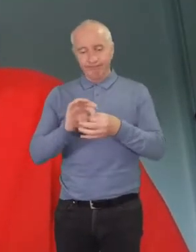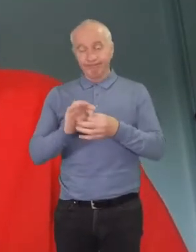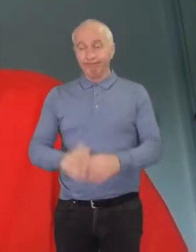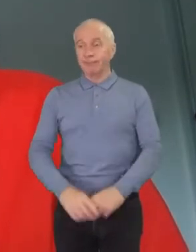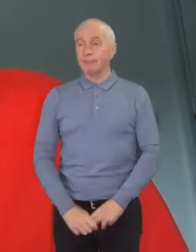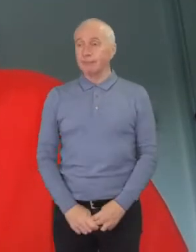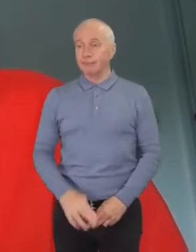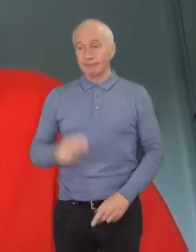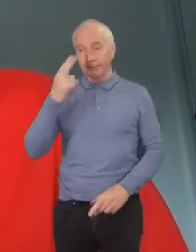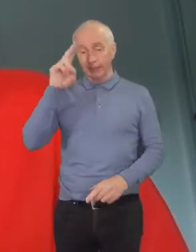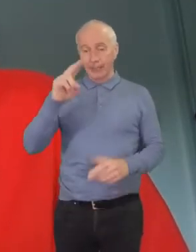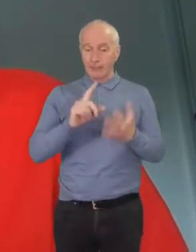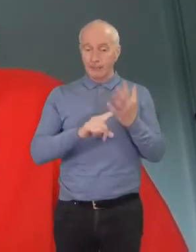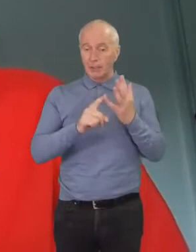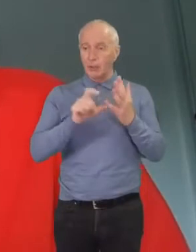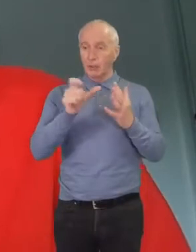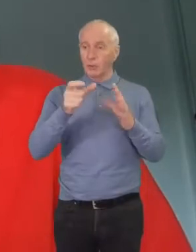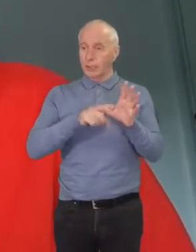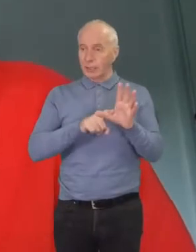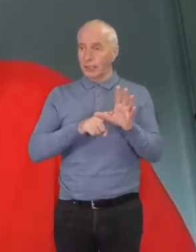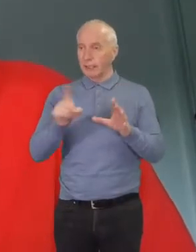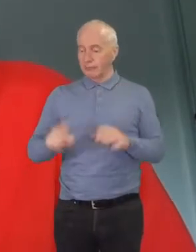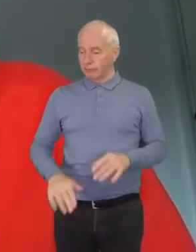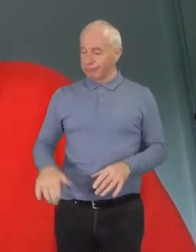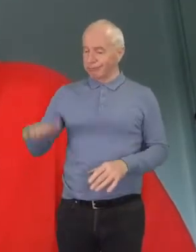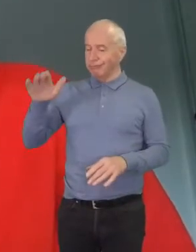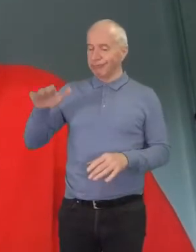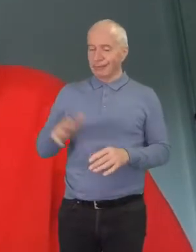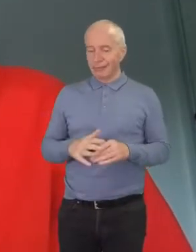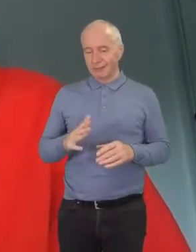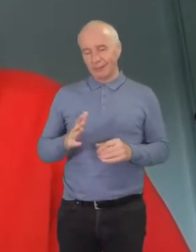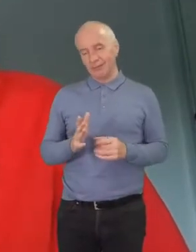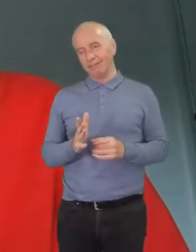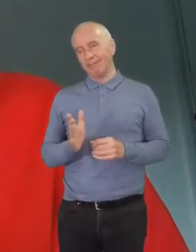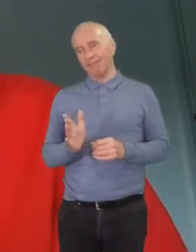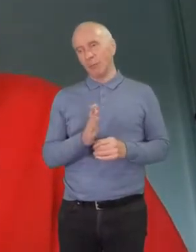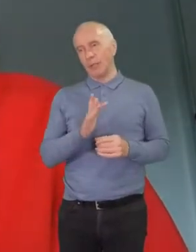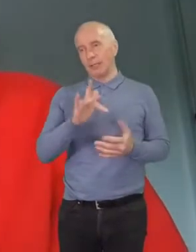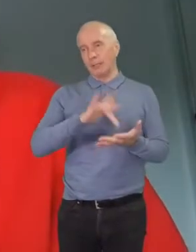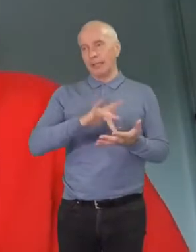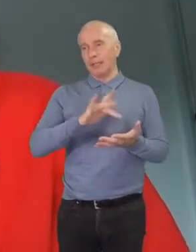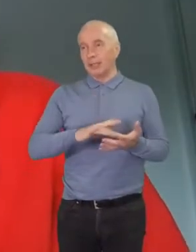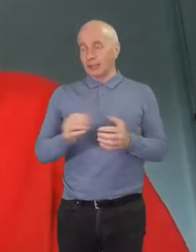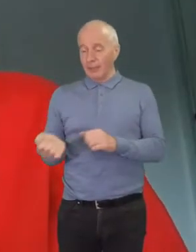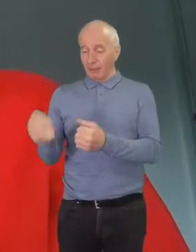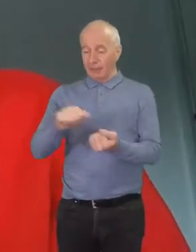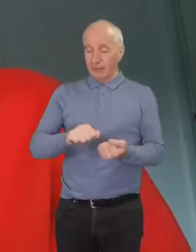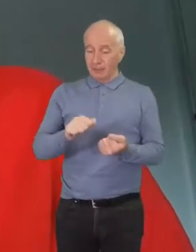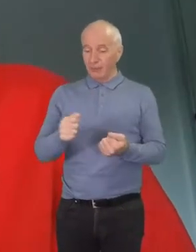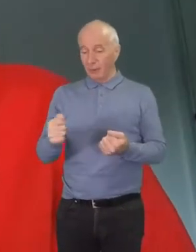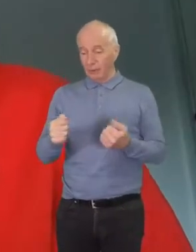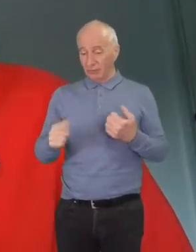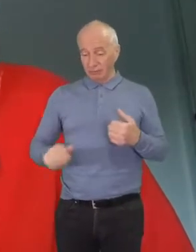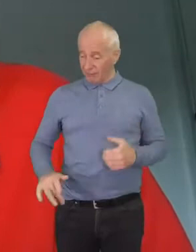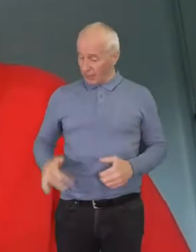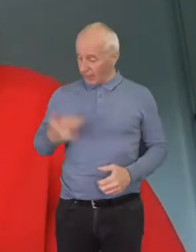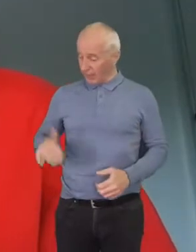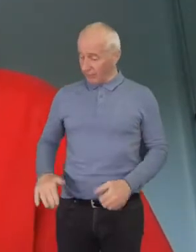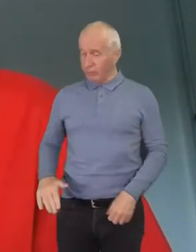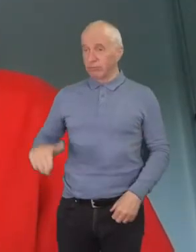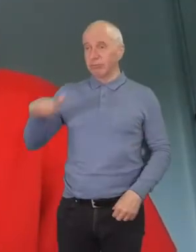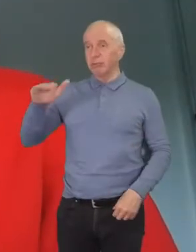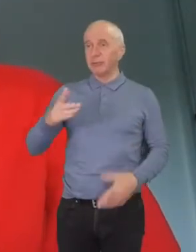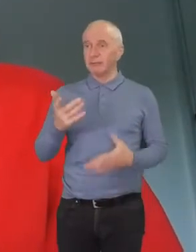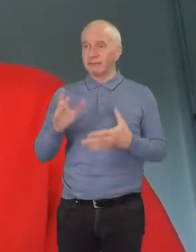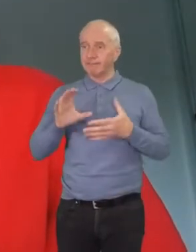My name is Lucy and I grew up worshipping in a Baptist church in the West Midlands. I've really been a Baptist for my whole life. I'm now the intern for the Joint Public Issues team,